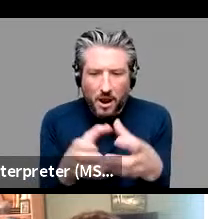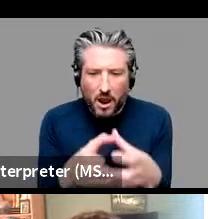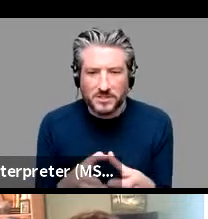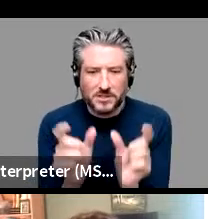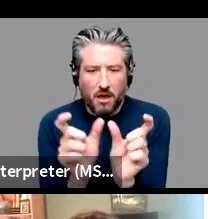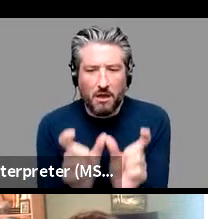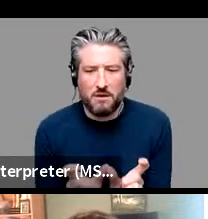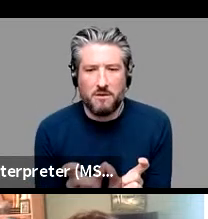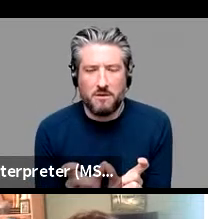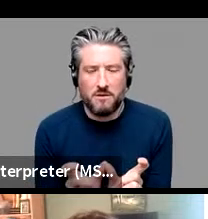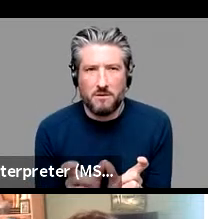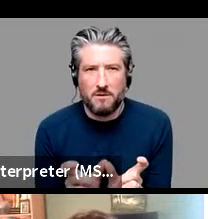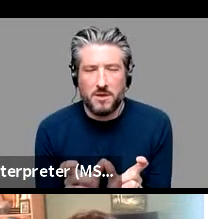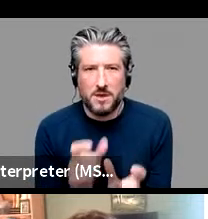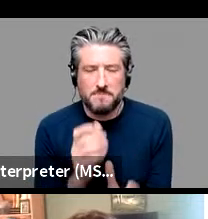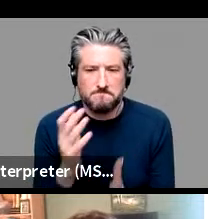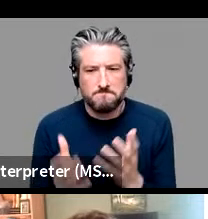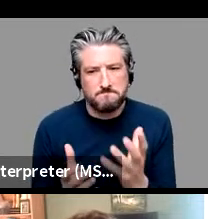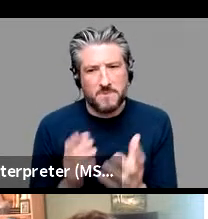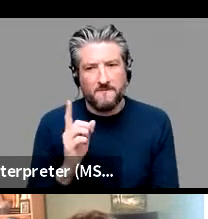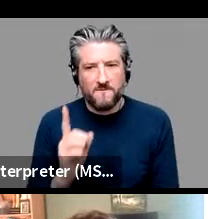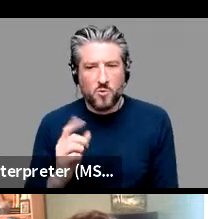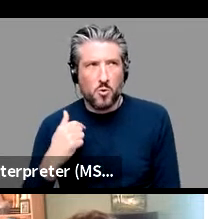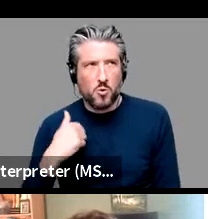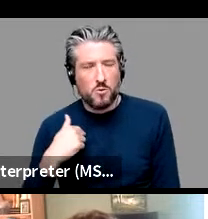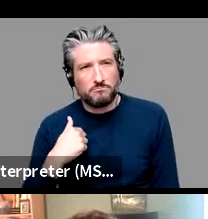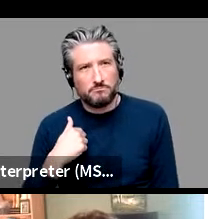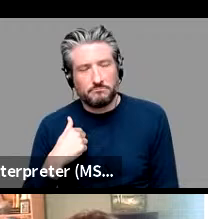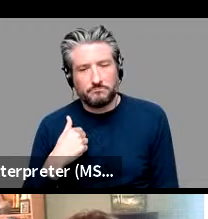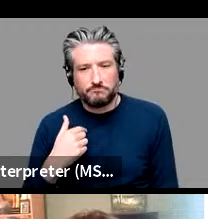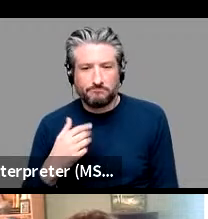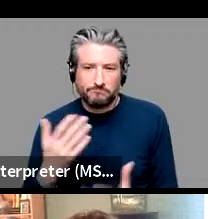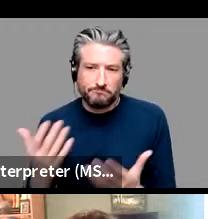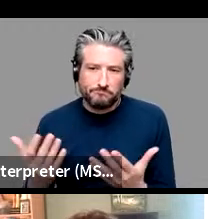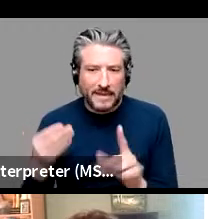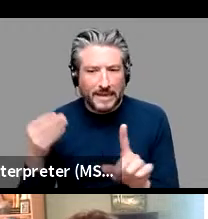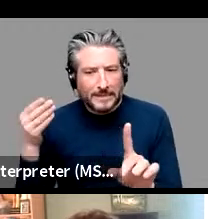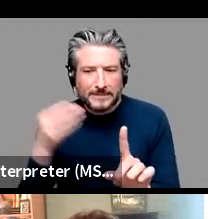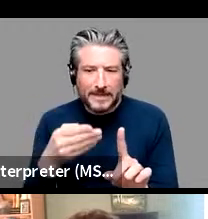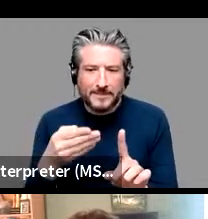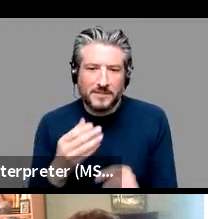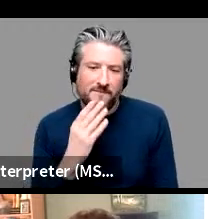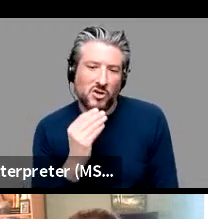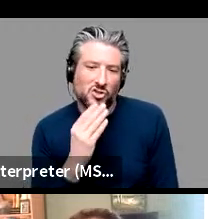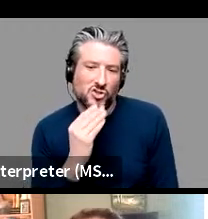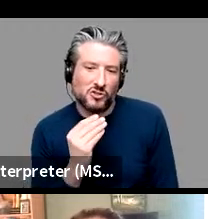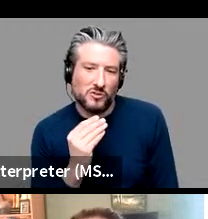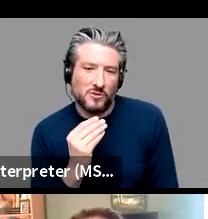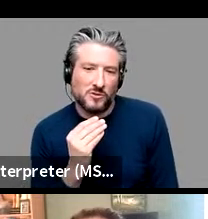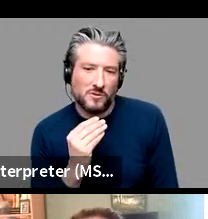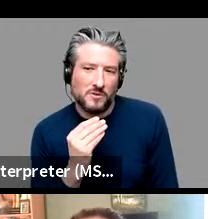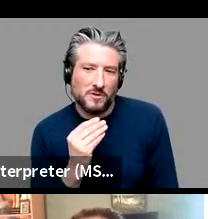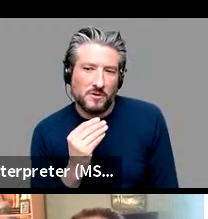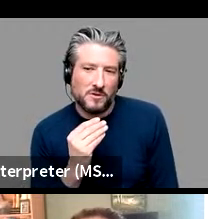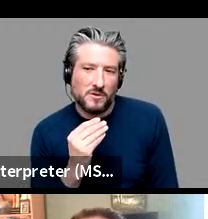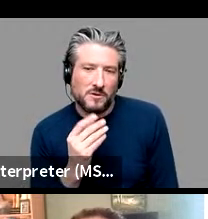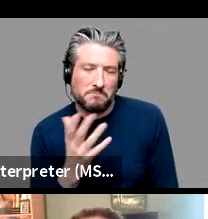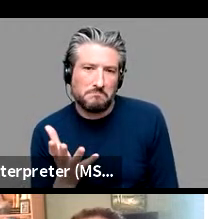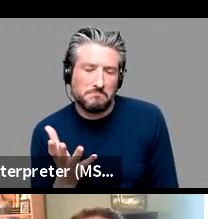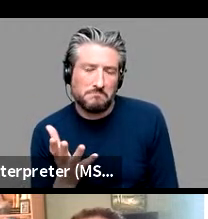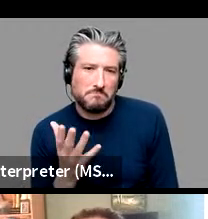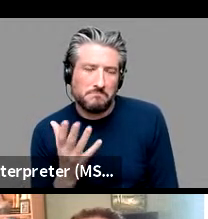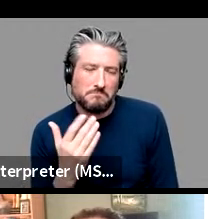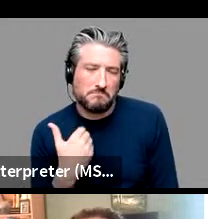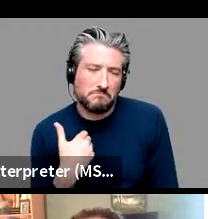um so i'm i'm kind of surprised that that requires a big leap i i